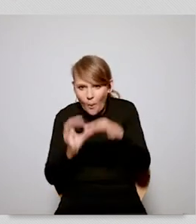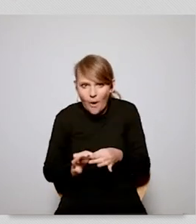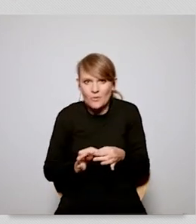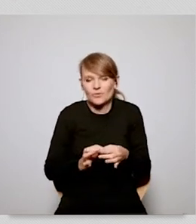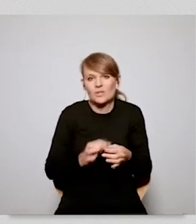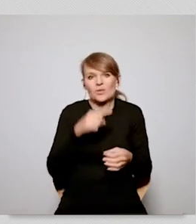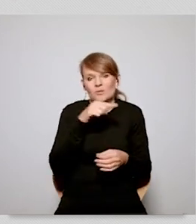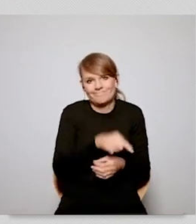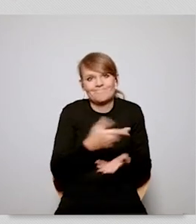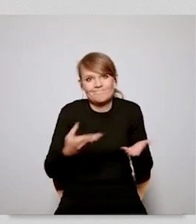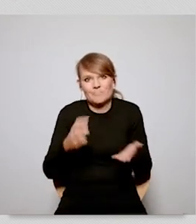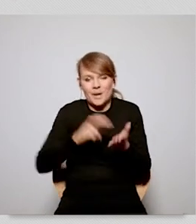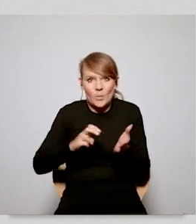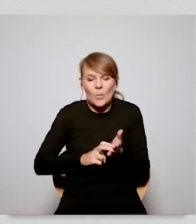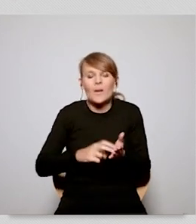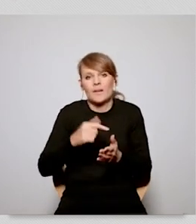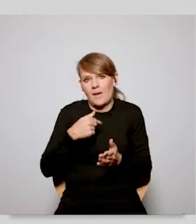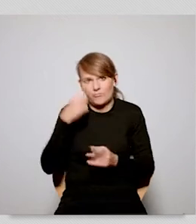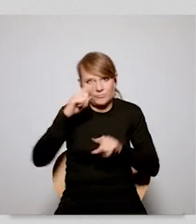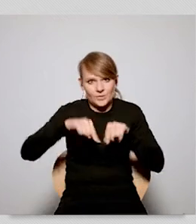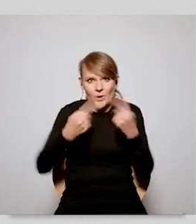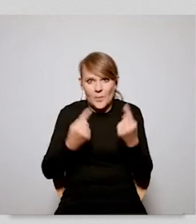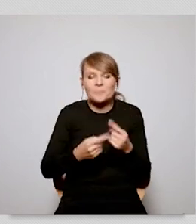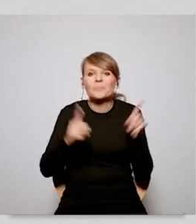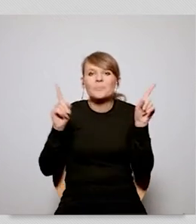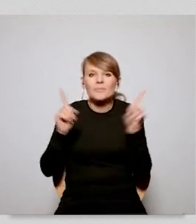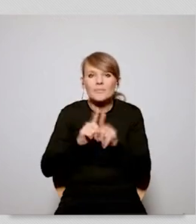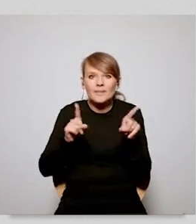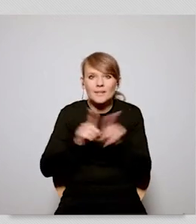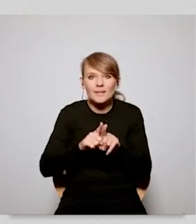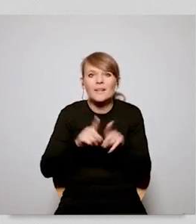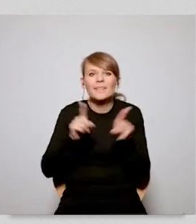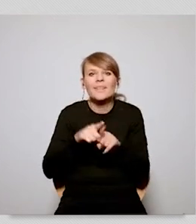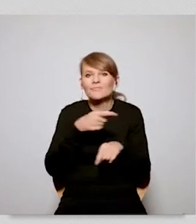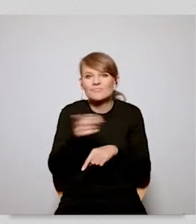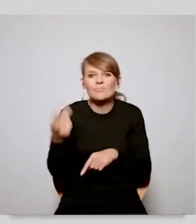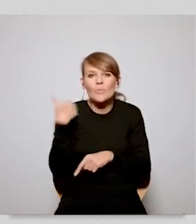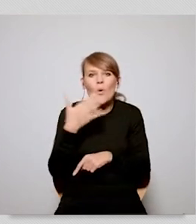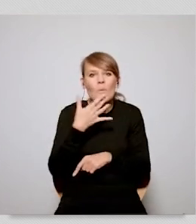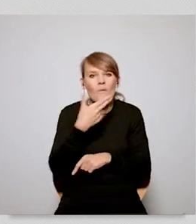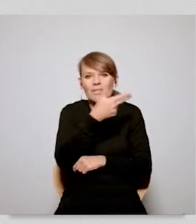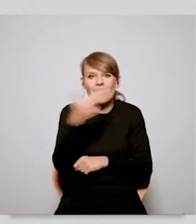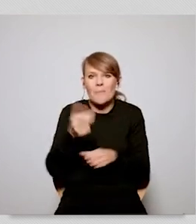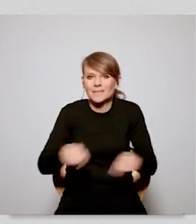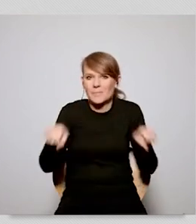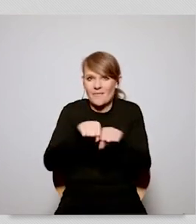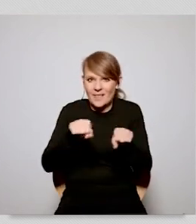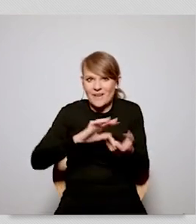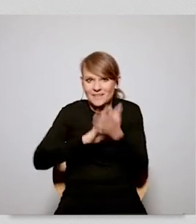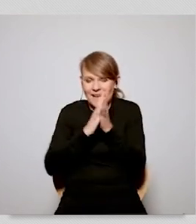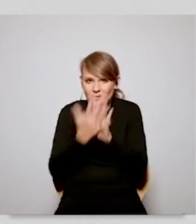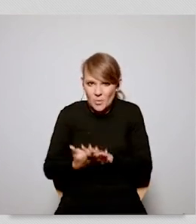we don't know which elements are most important now to mention just transition that was mentioned before